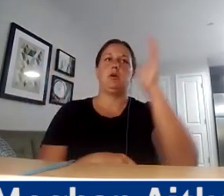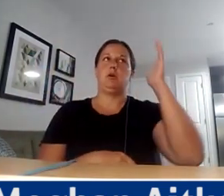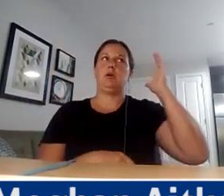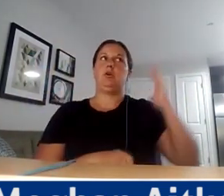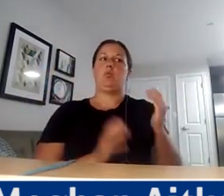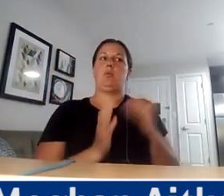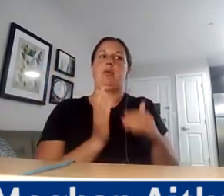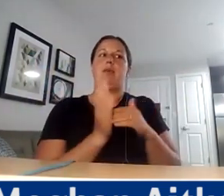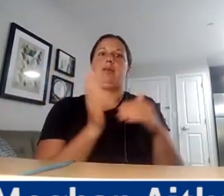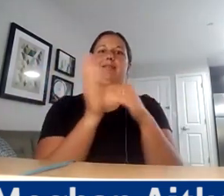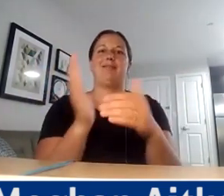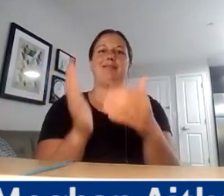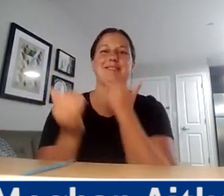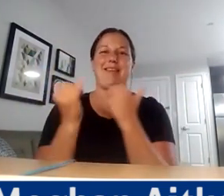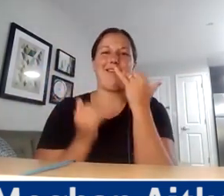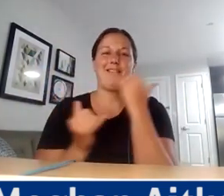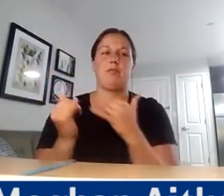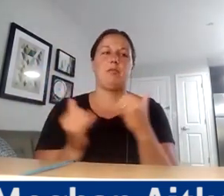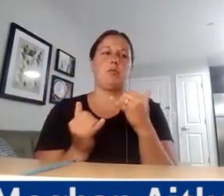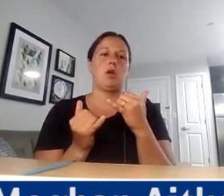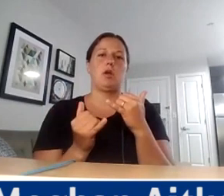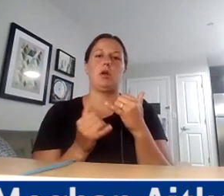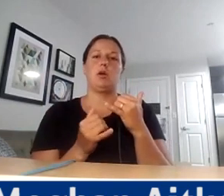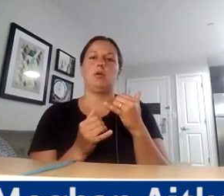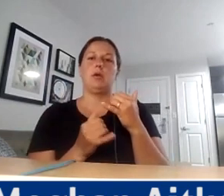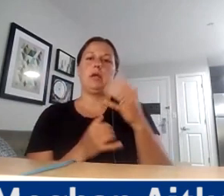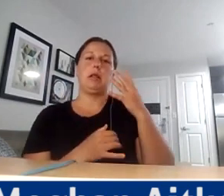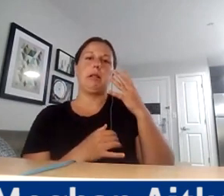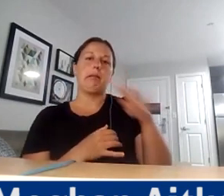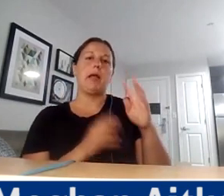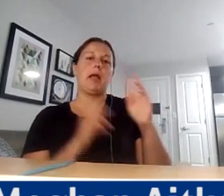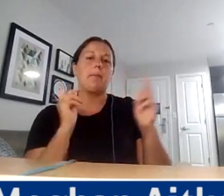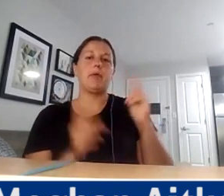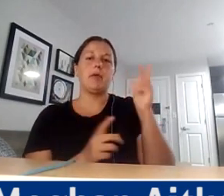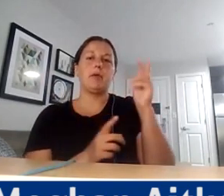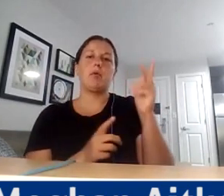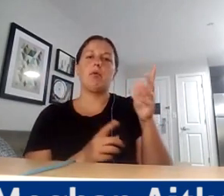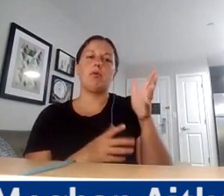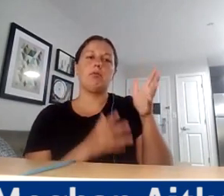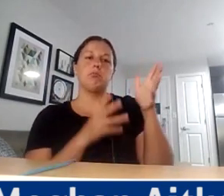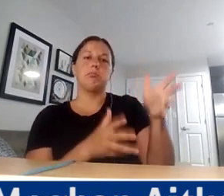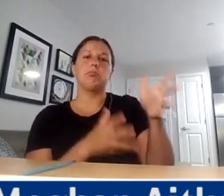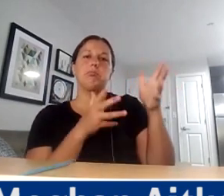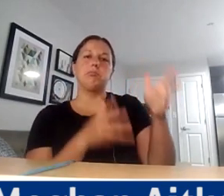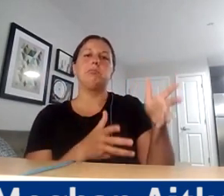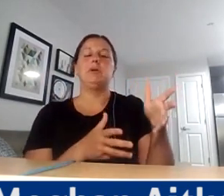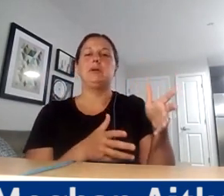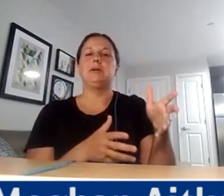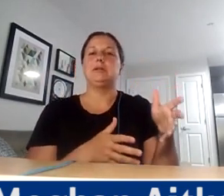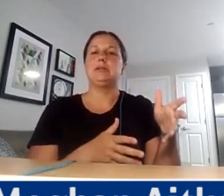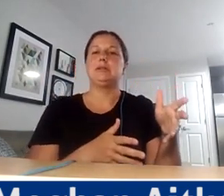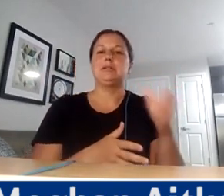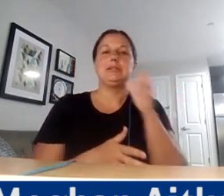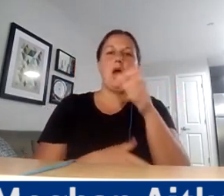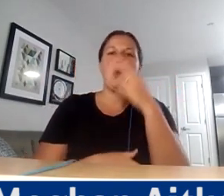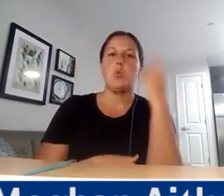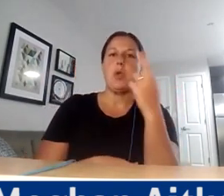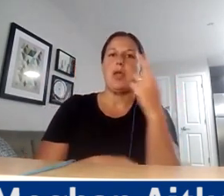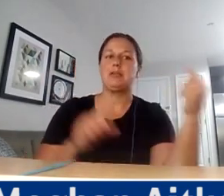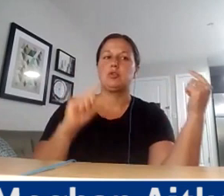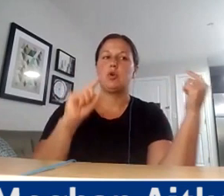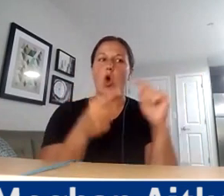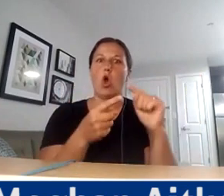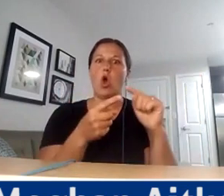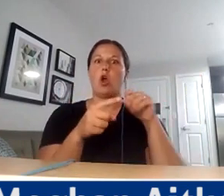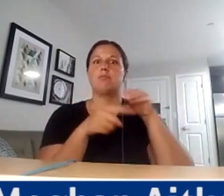in the past where we've, you know, left people out or developed, you know, without thinking about the harm, the irreparable harm that would be done to the environment